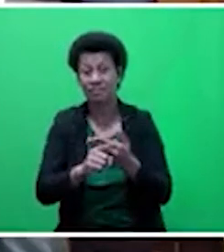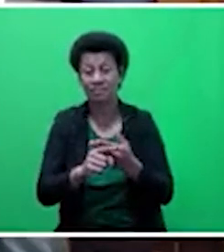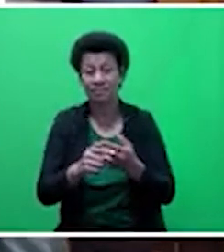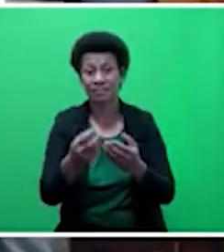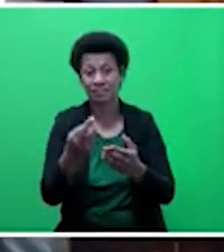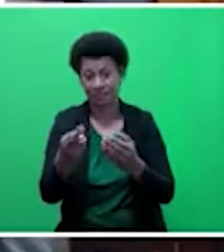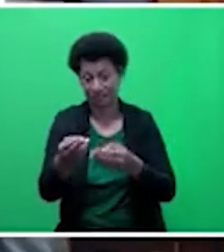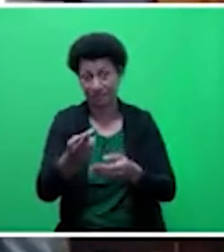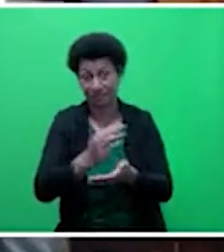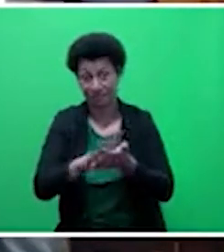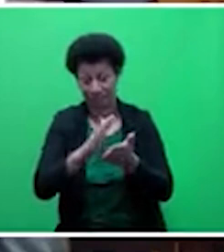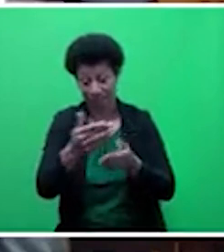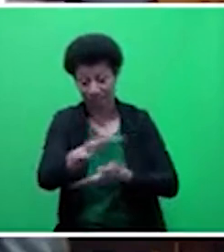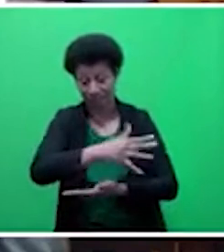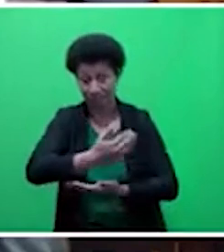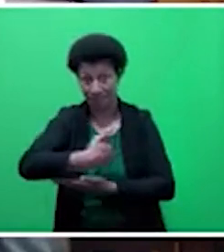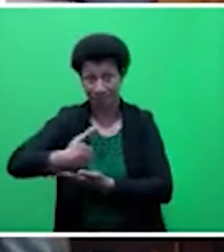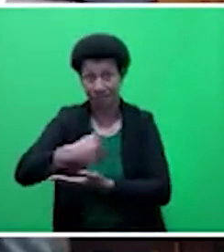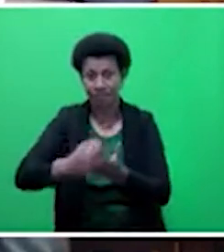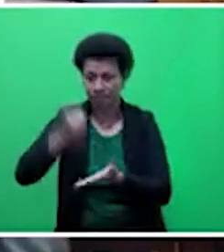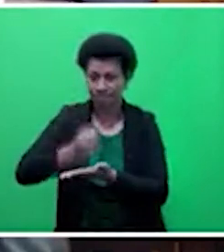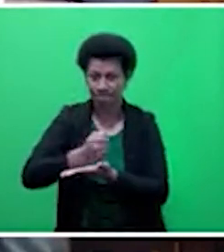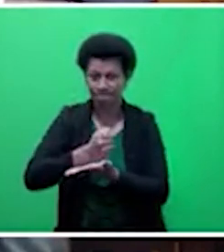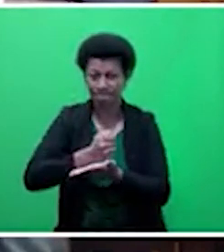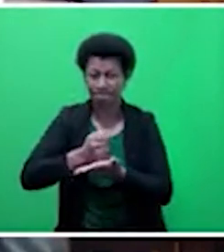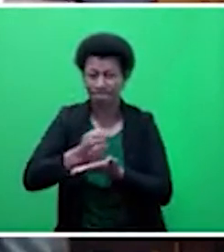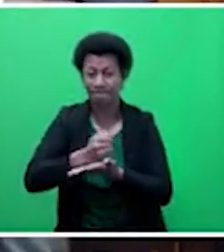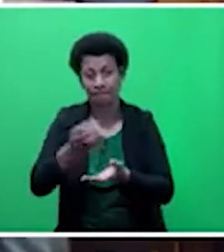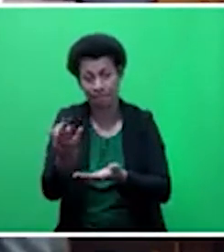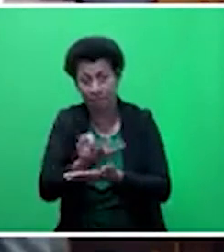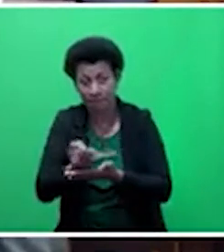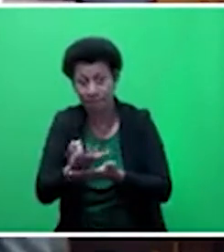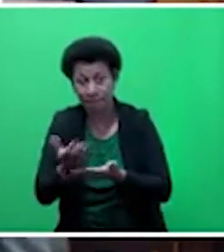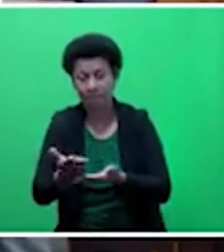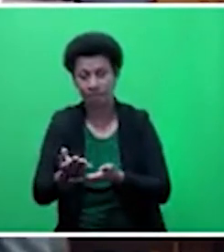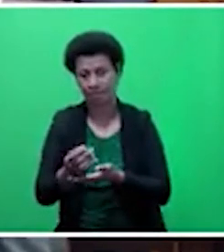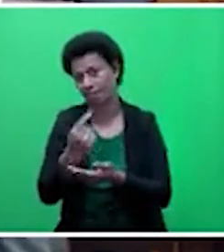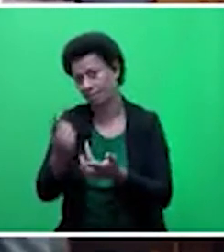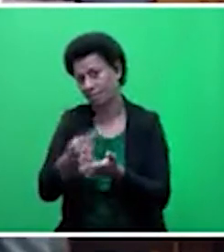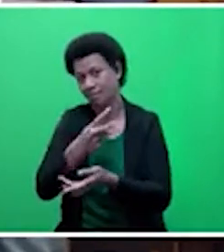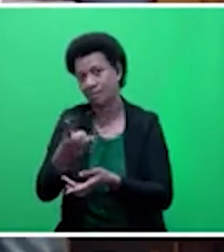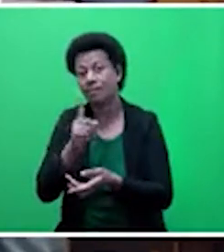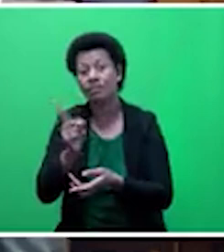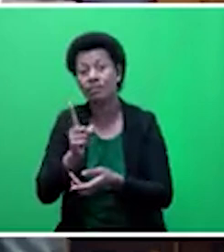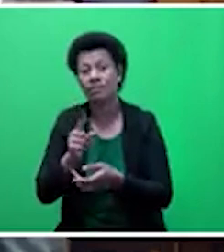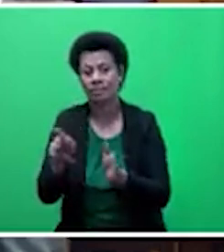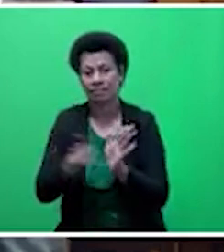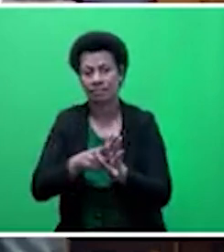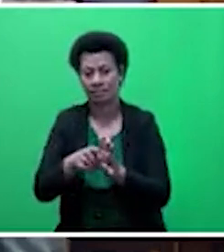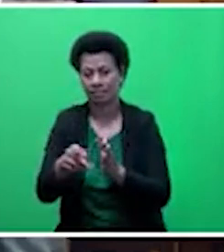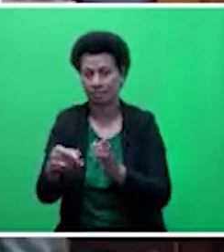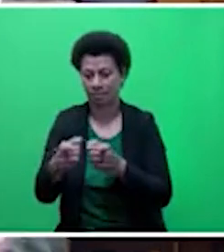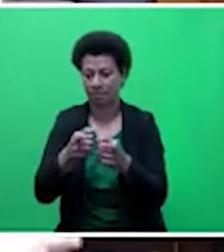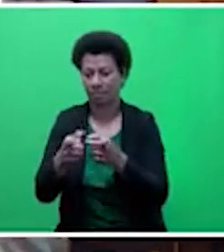it is price controlled at the wholesale level. In other words, before they sell it to the supermarkets, it has to be price controlled. So